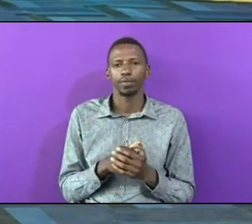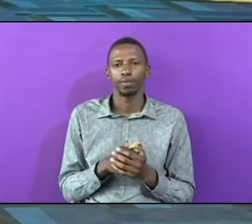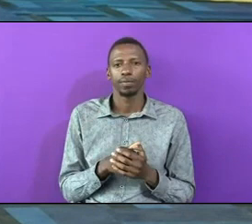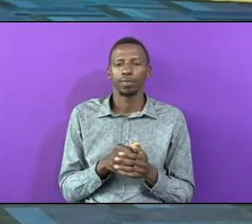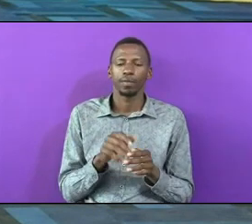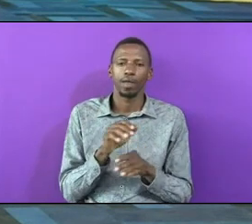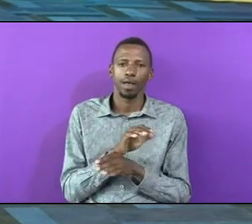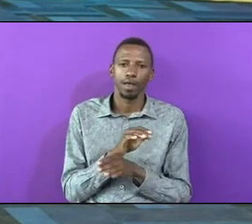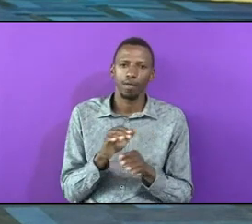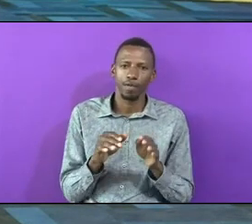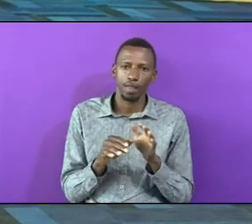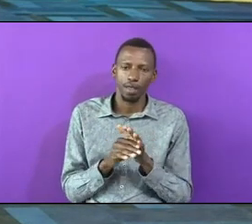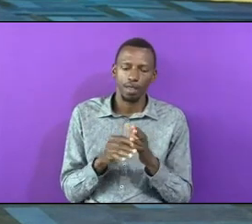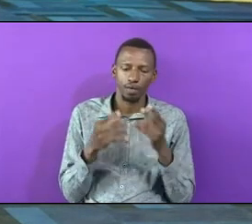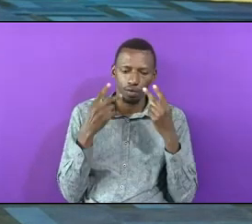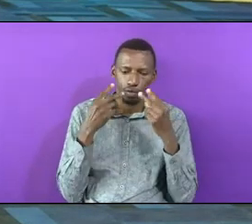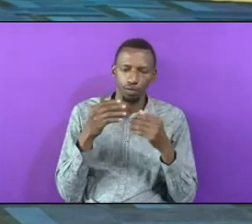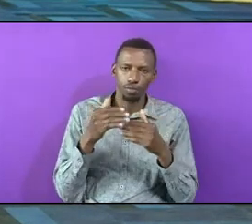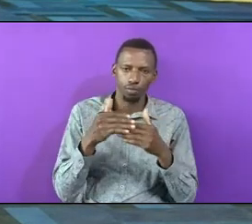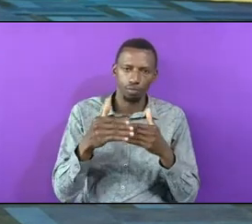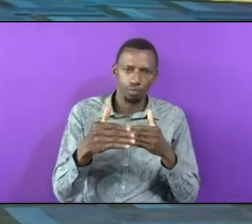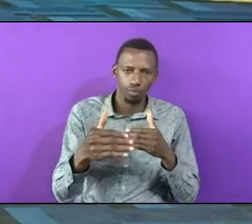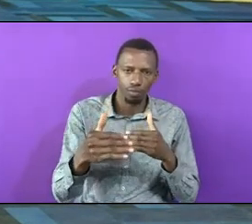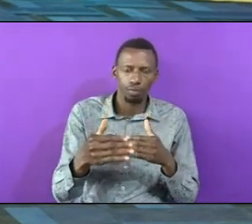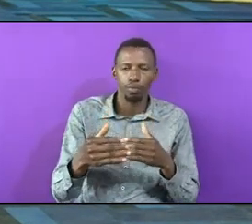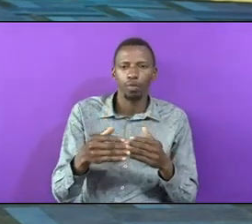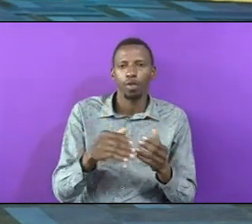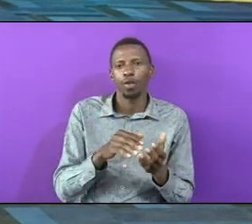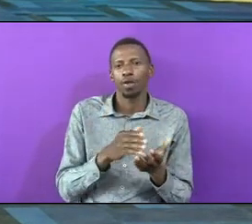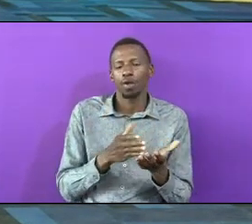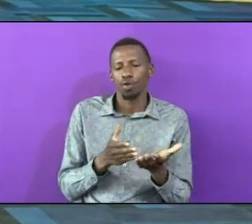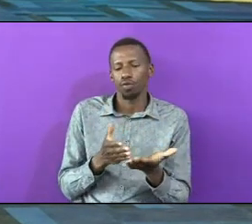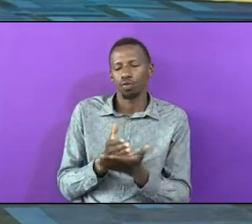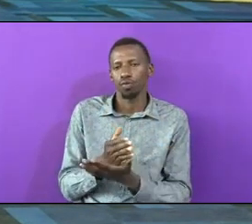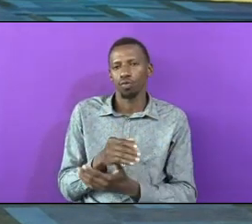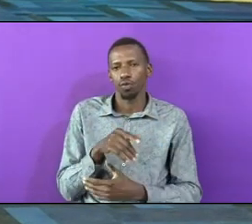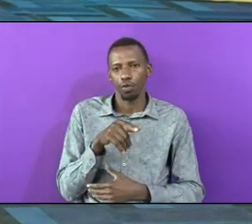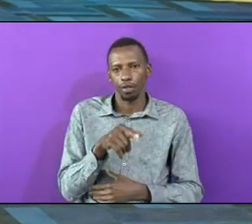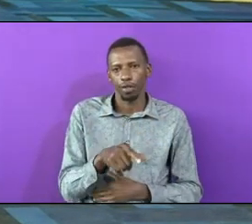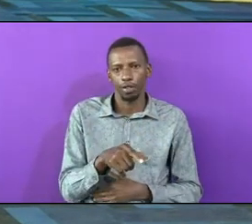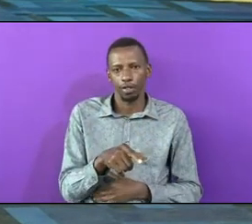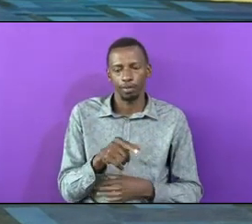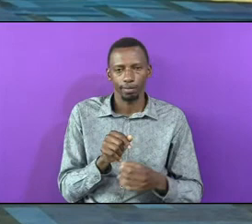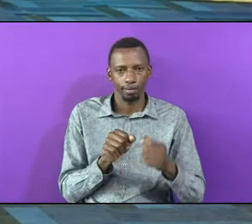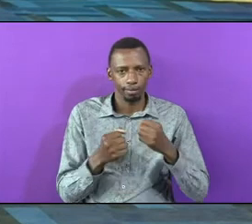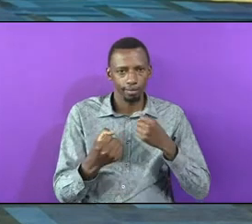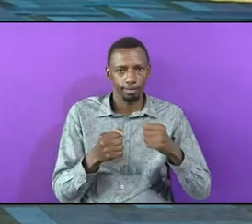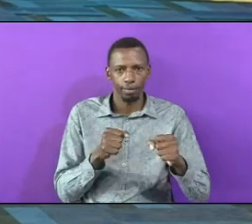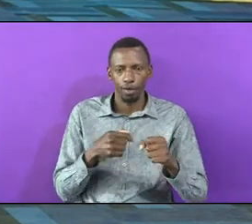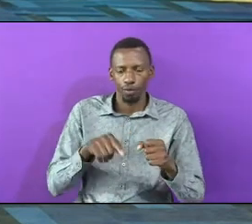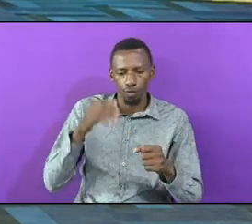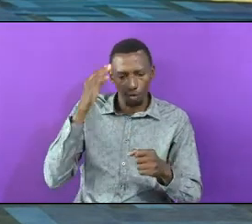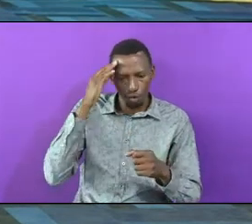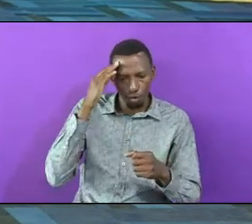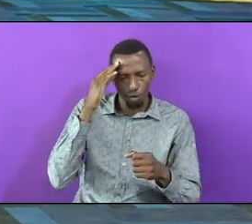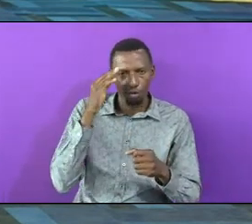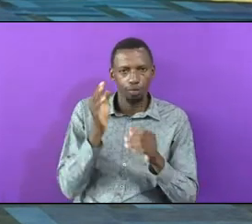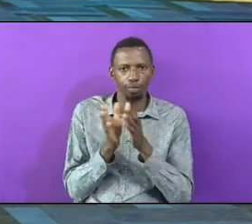Everything You See Going Forward Was On The Basis Of This Wrestling We Know The Story Of Jacob